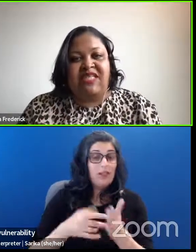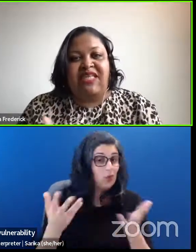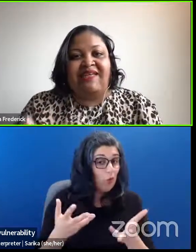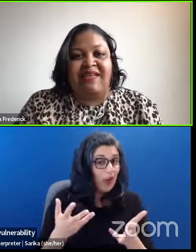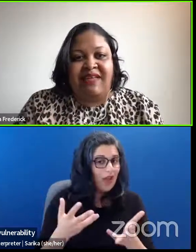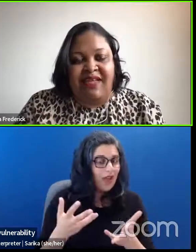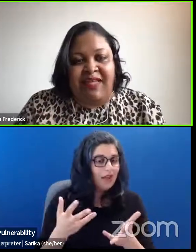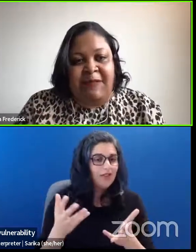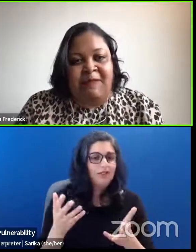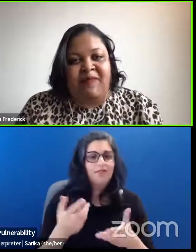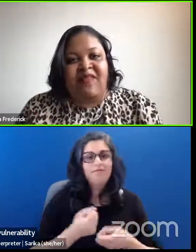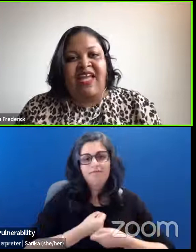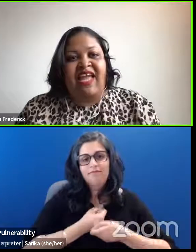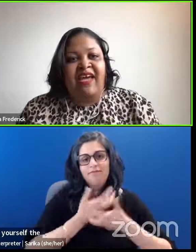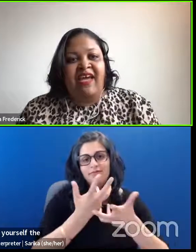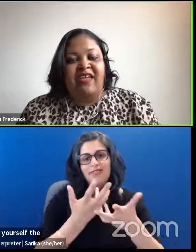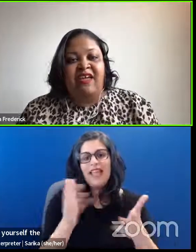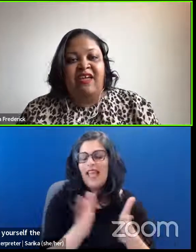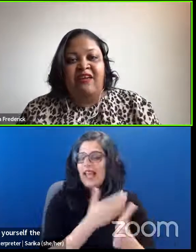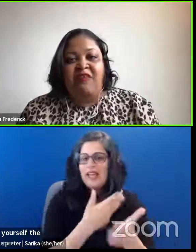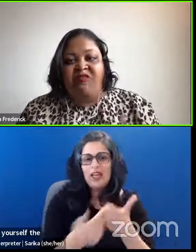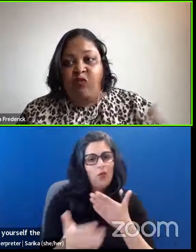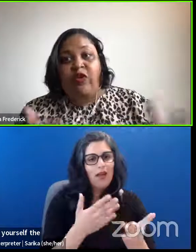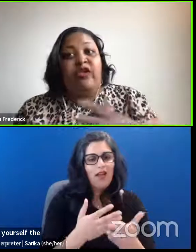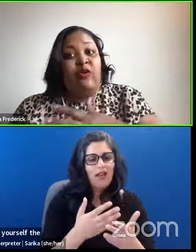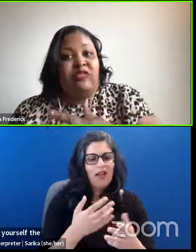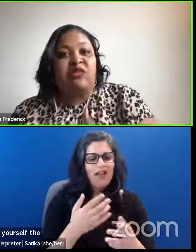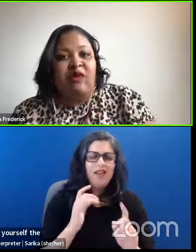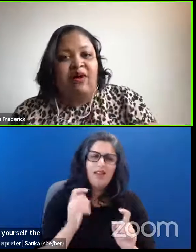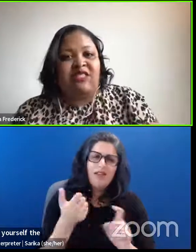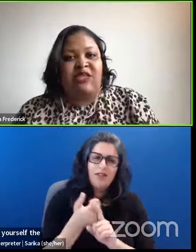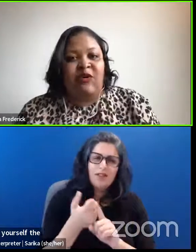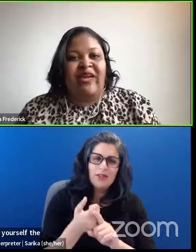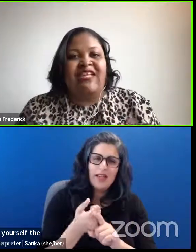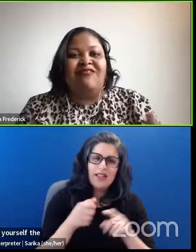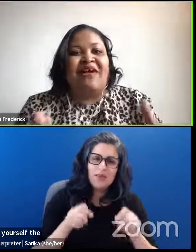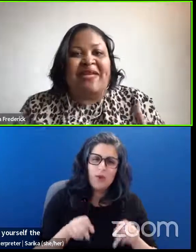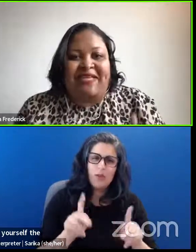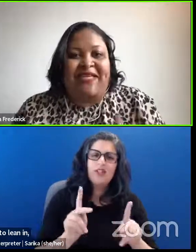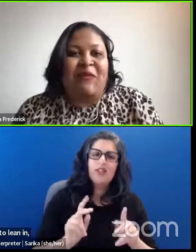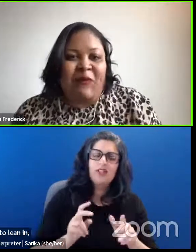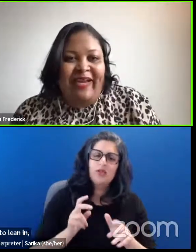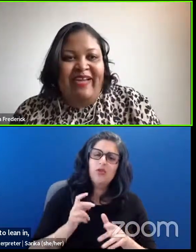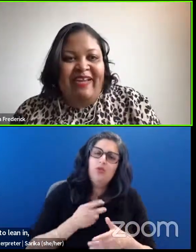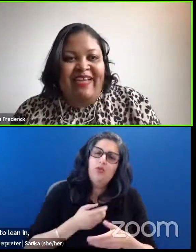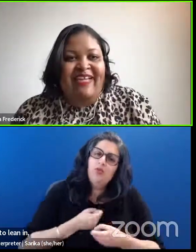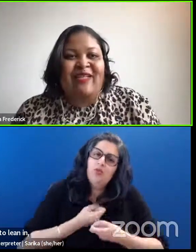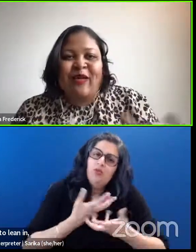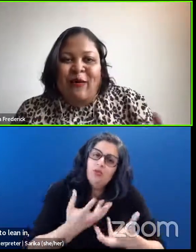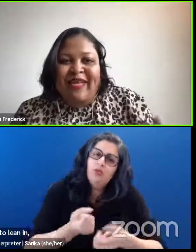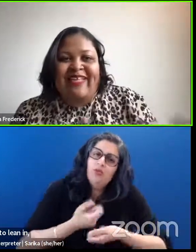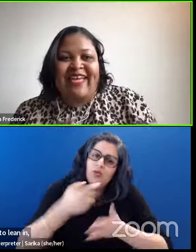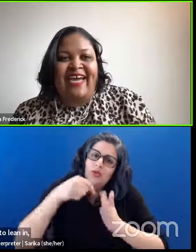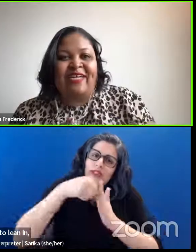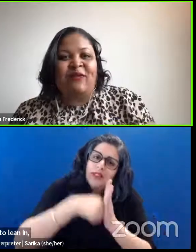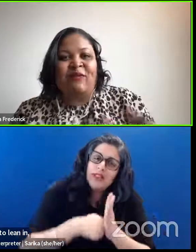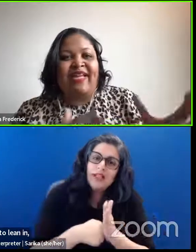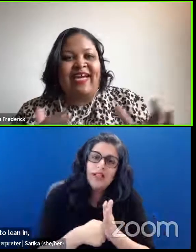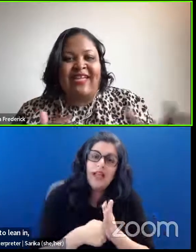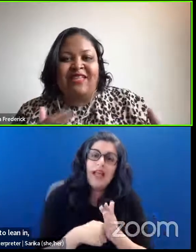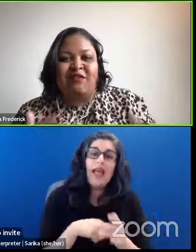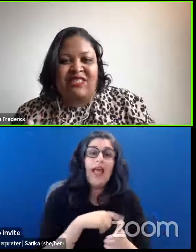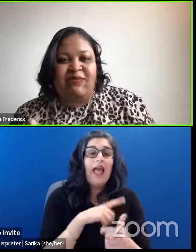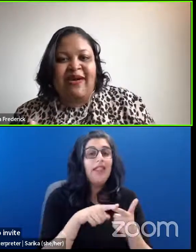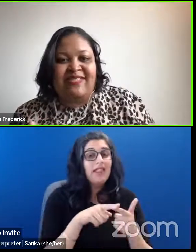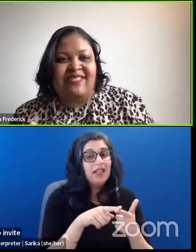space to lean in. And for you to also invite anyway, knowing that you